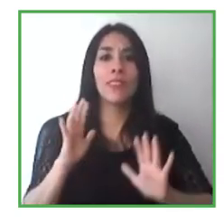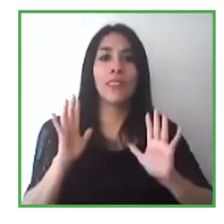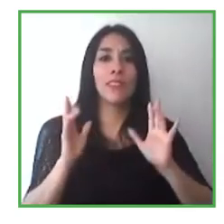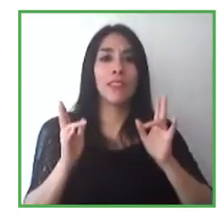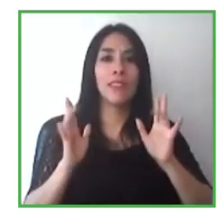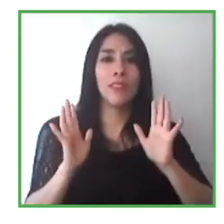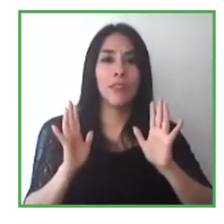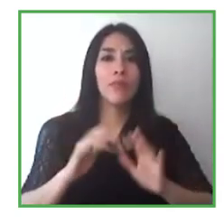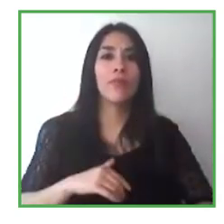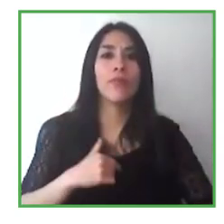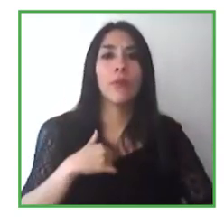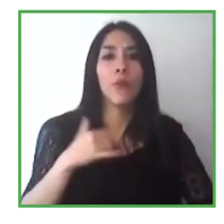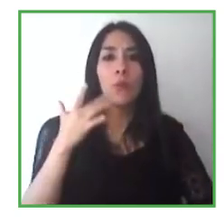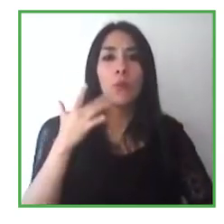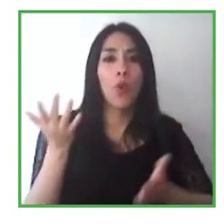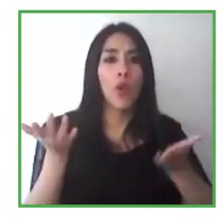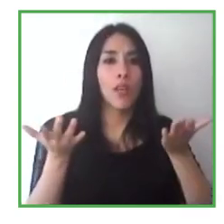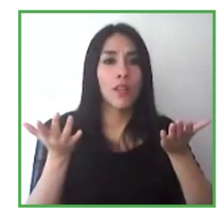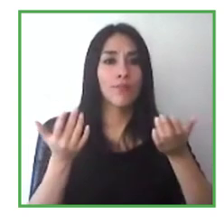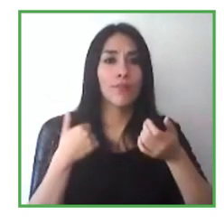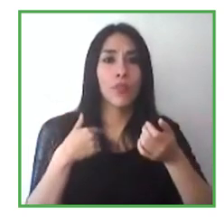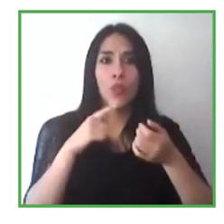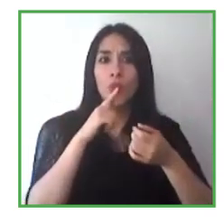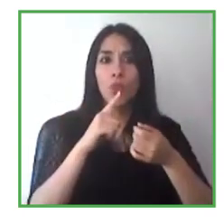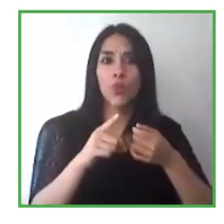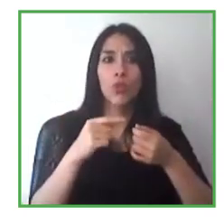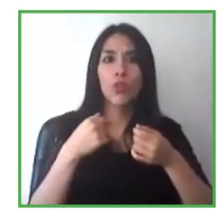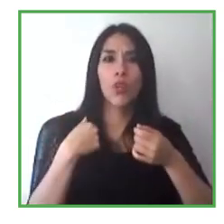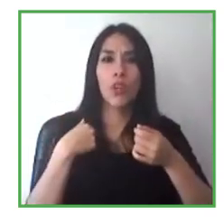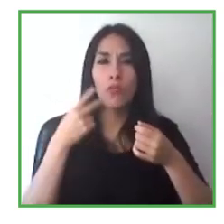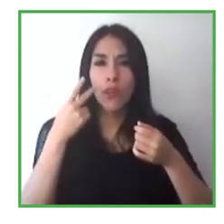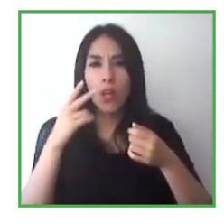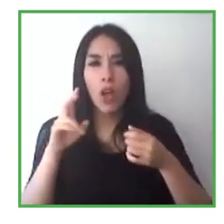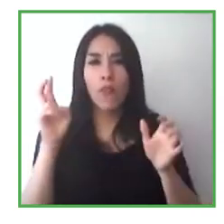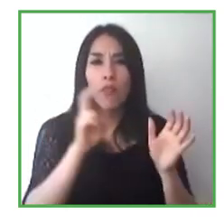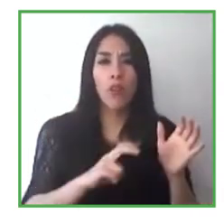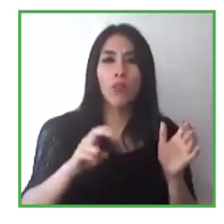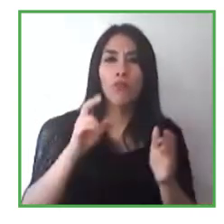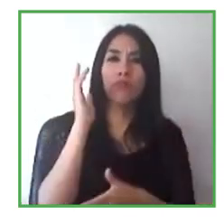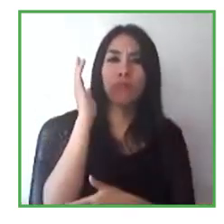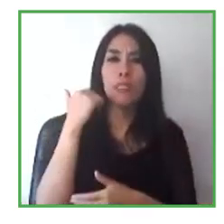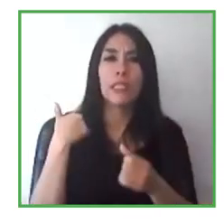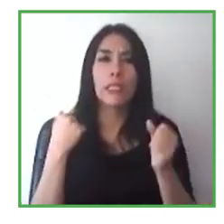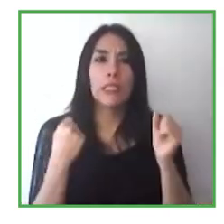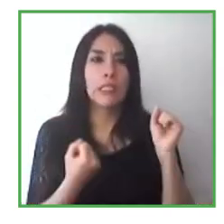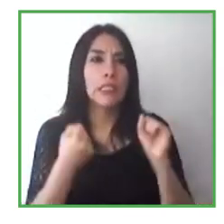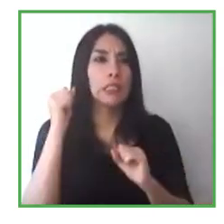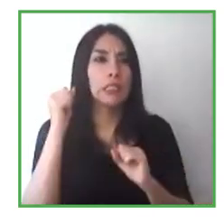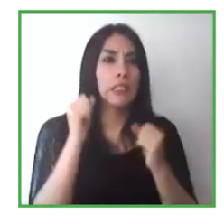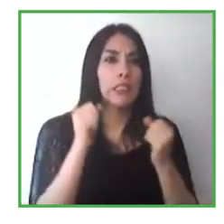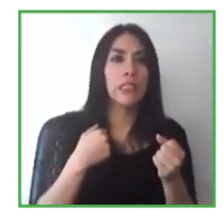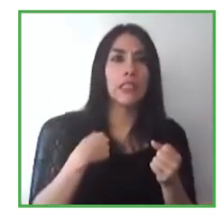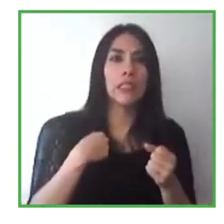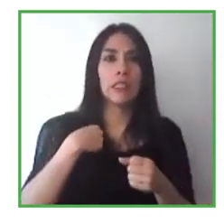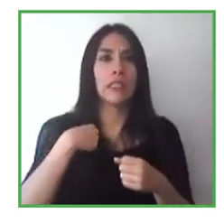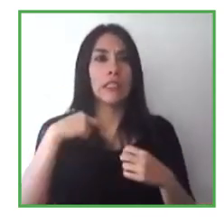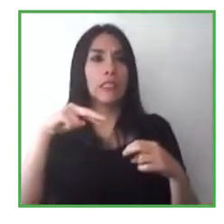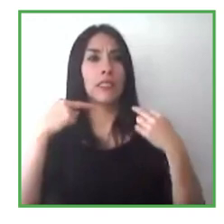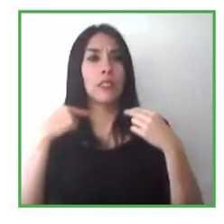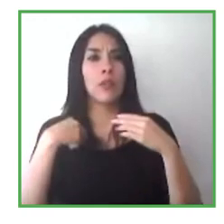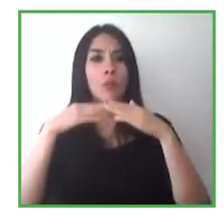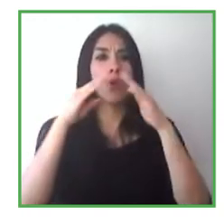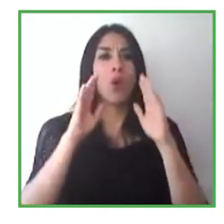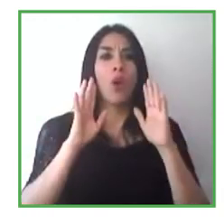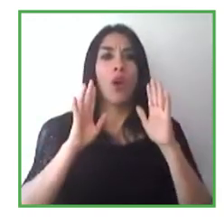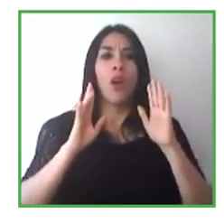And that is the reason why they prefer to work from their place. At the other hand, if you will work in